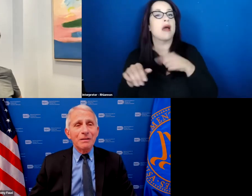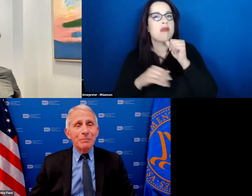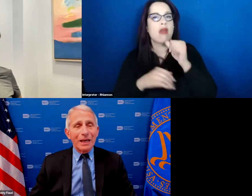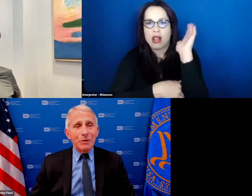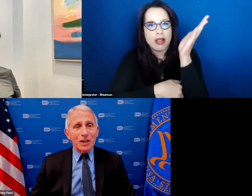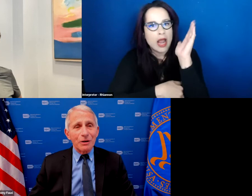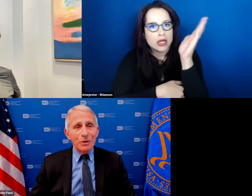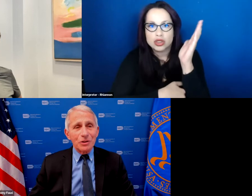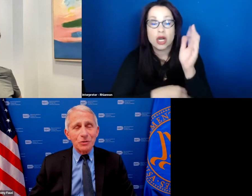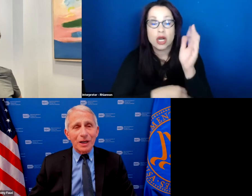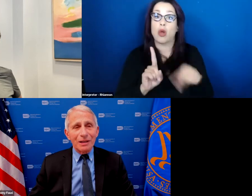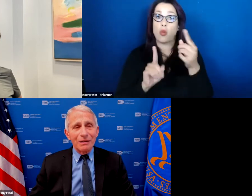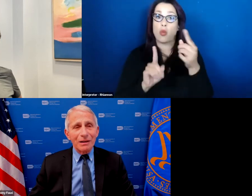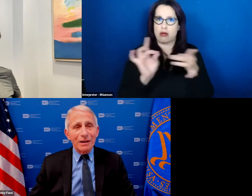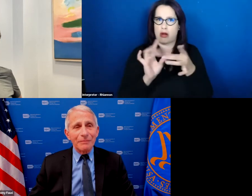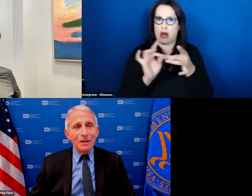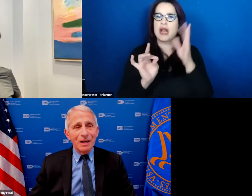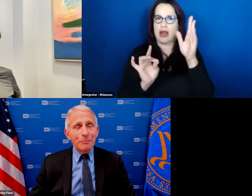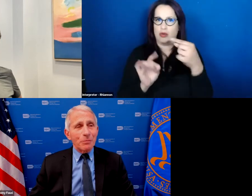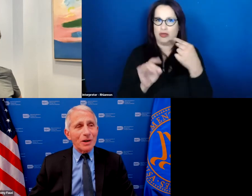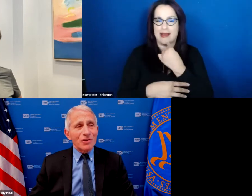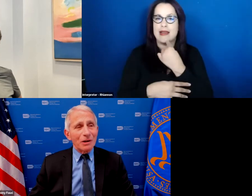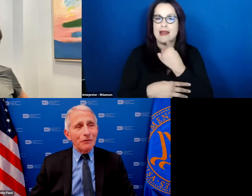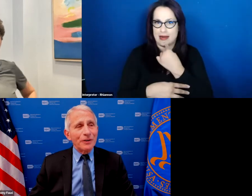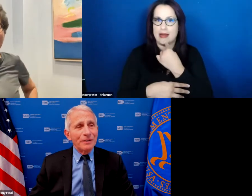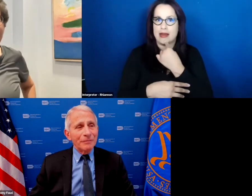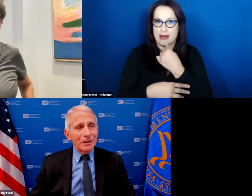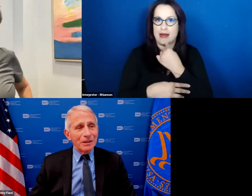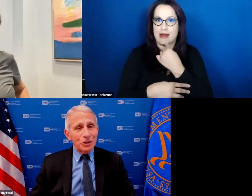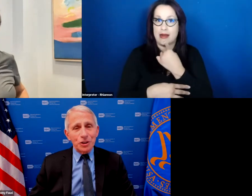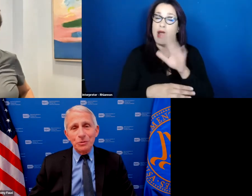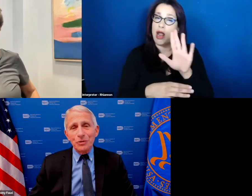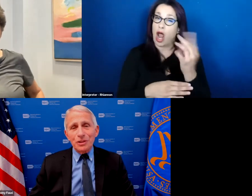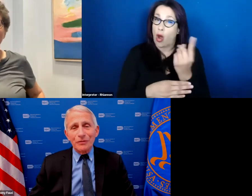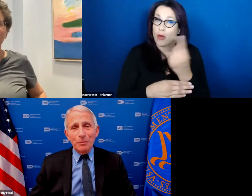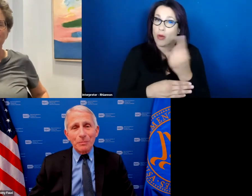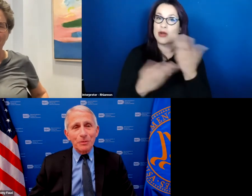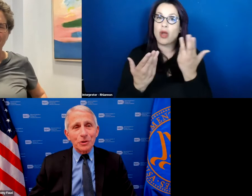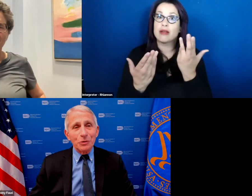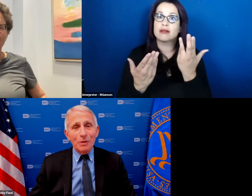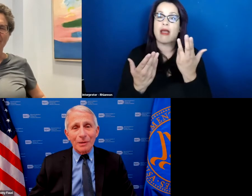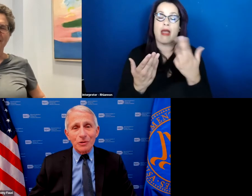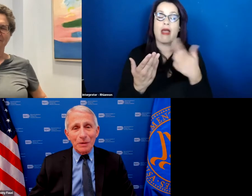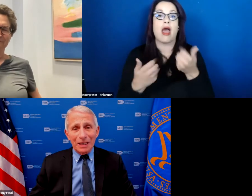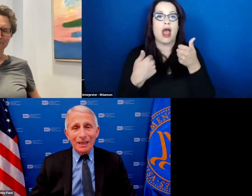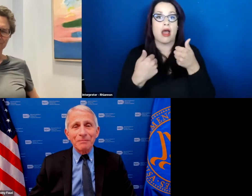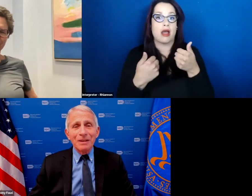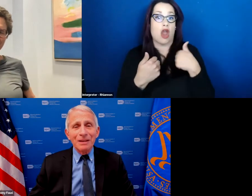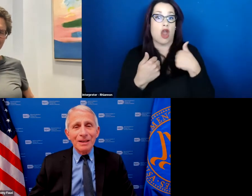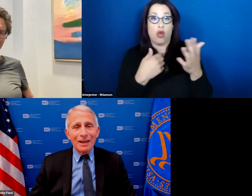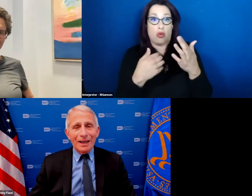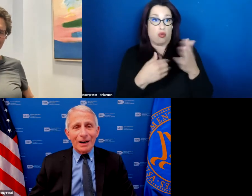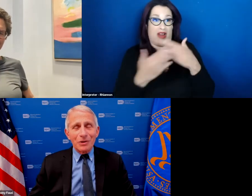make which i always do when i i put myself in the shoes of the people to whom i'm speaking